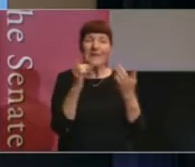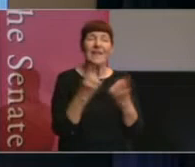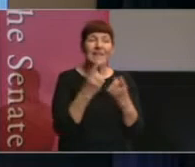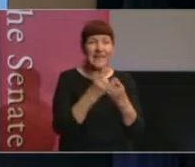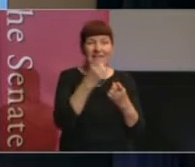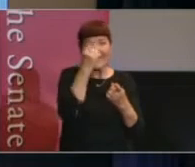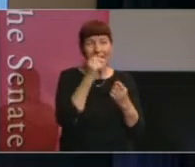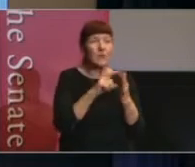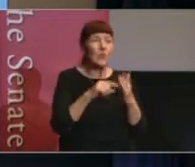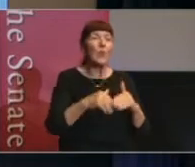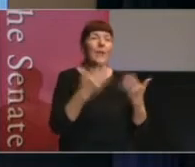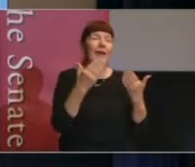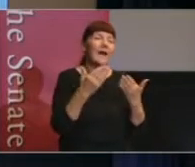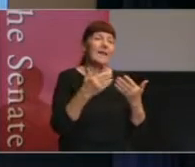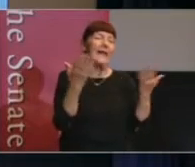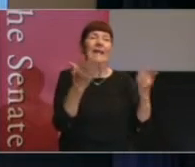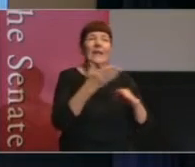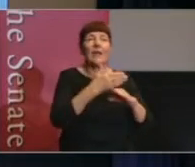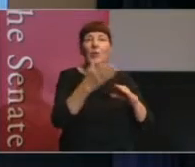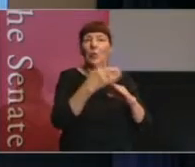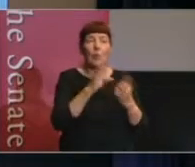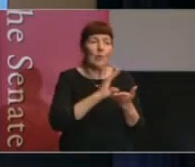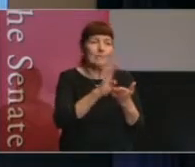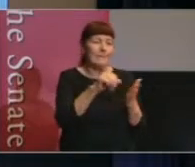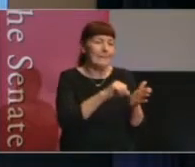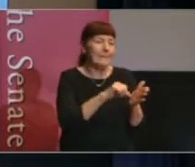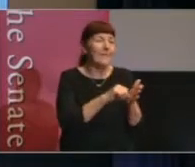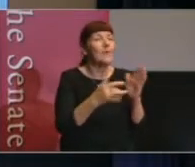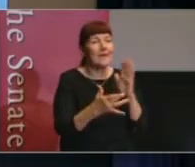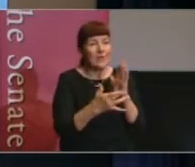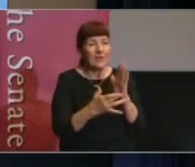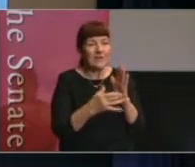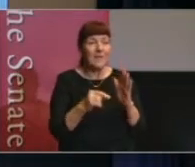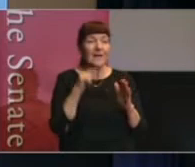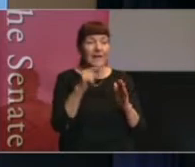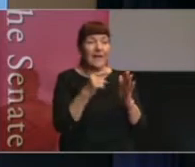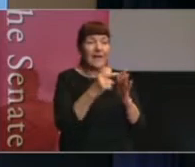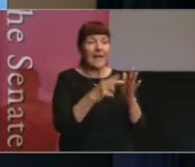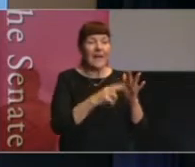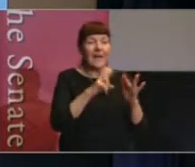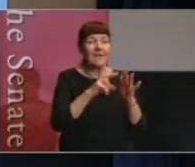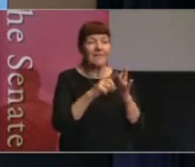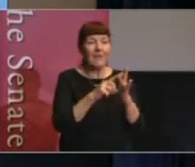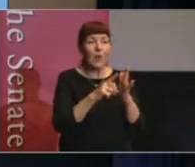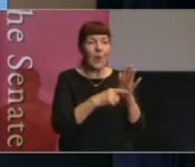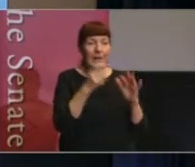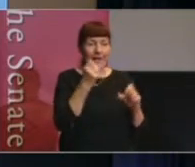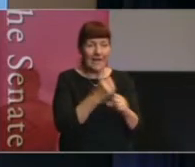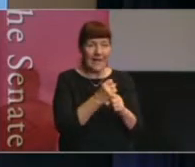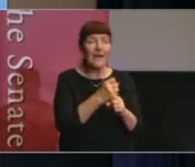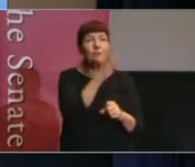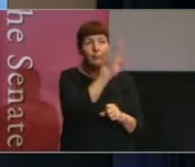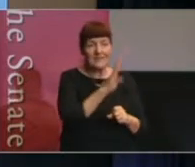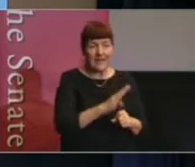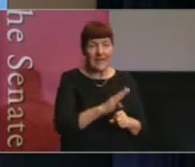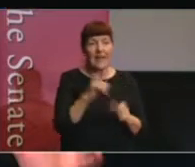without any new investment in technology. But these two pieces of software, Infoleg being used in Brazil and Liquid Feedback in